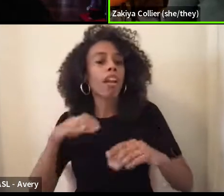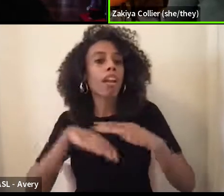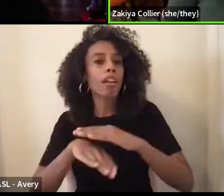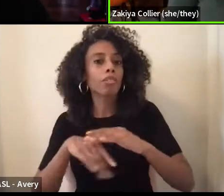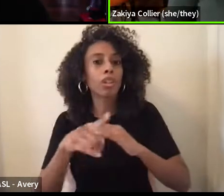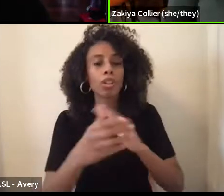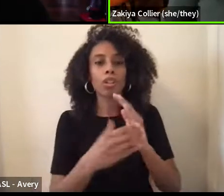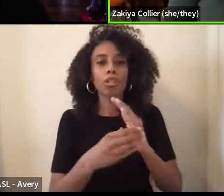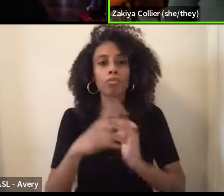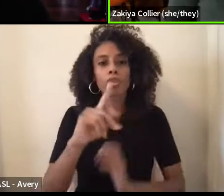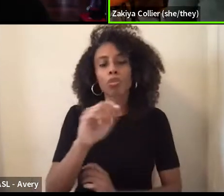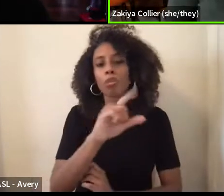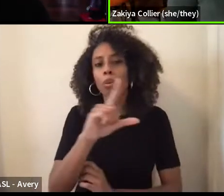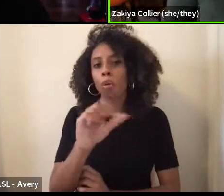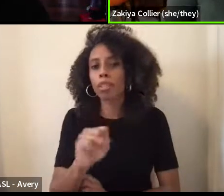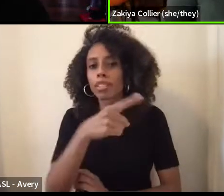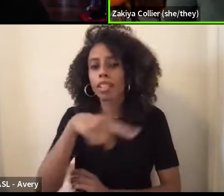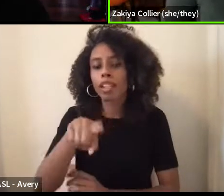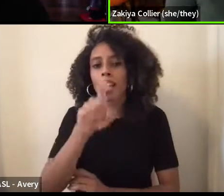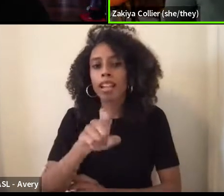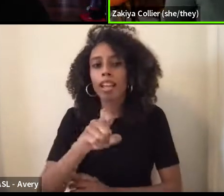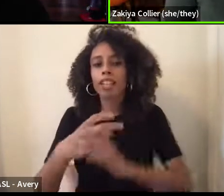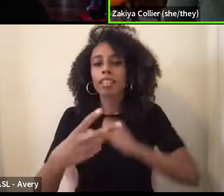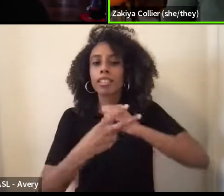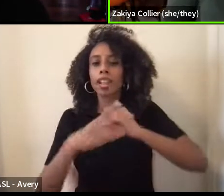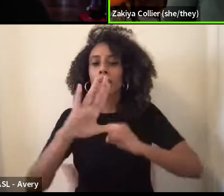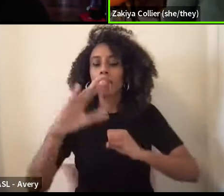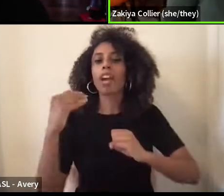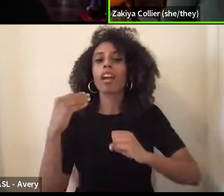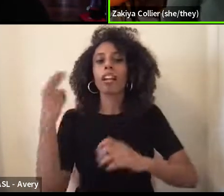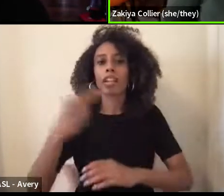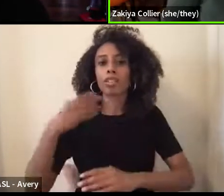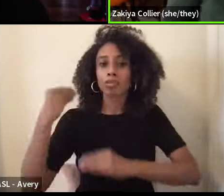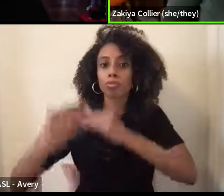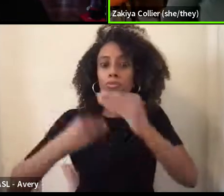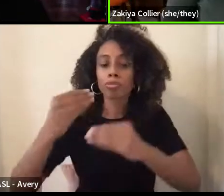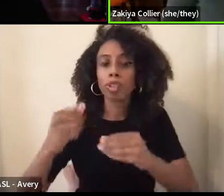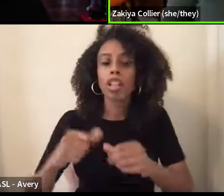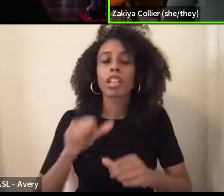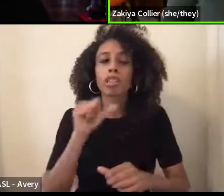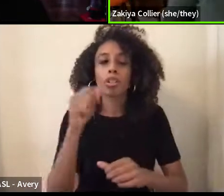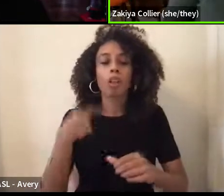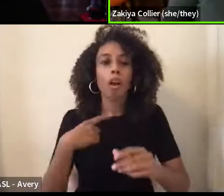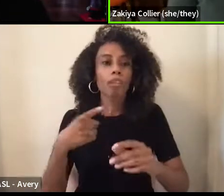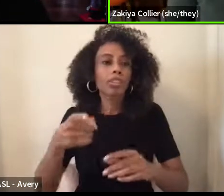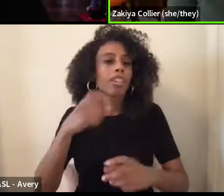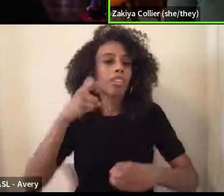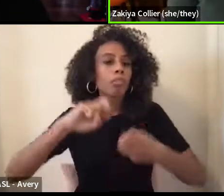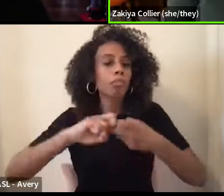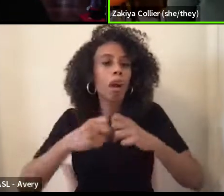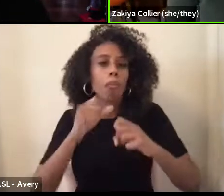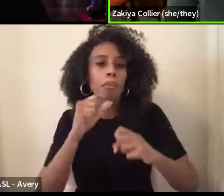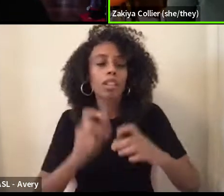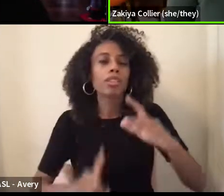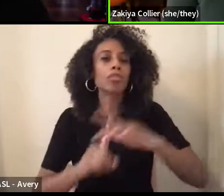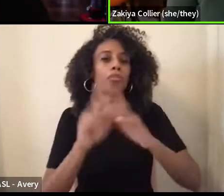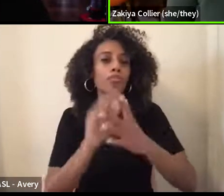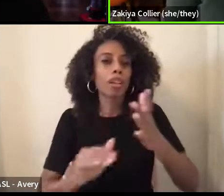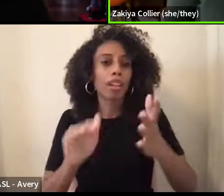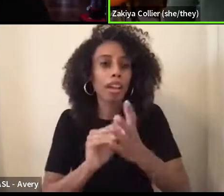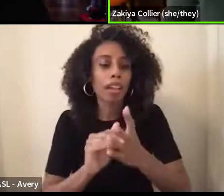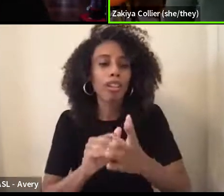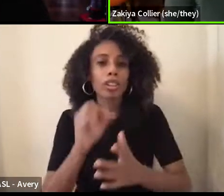to preserve their own histories going forward so that we don't run into this problem. And so I kind of went gung-ho into like,